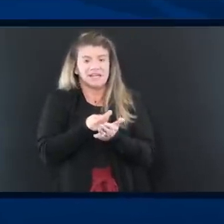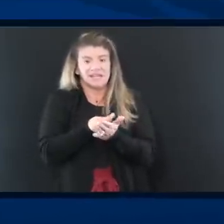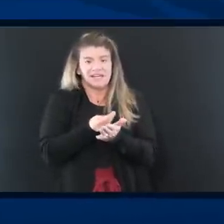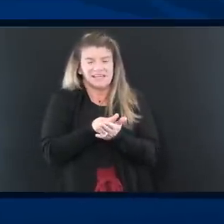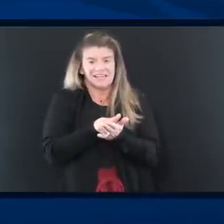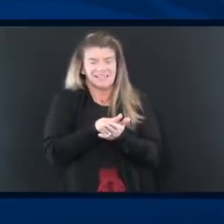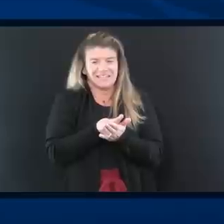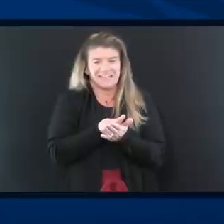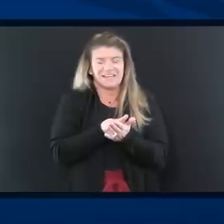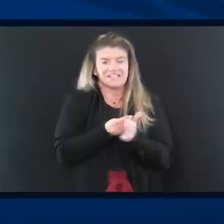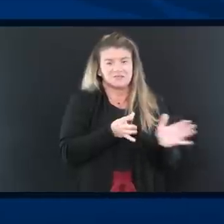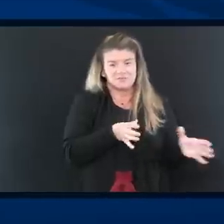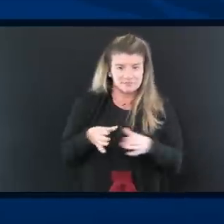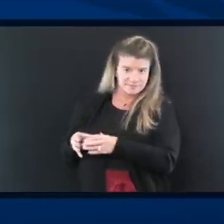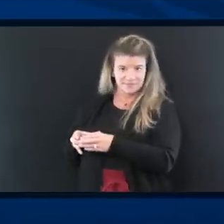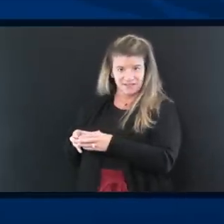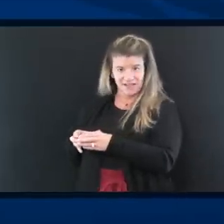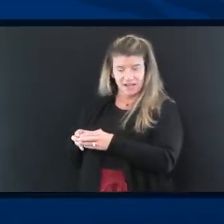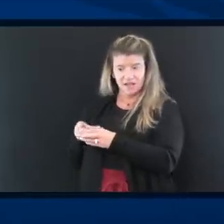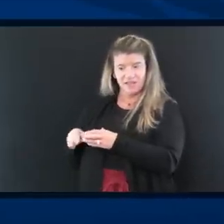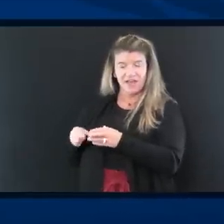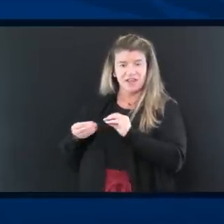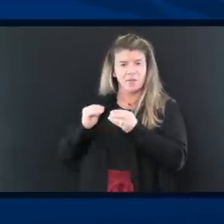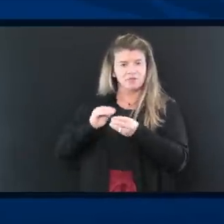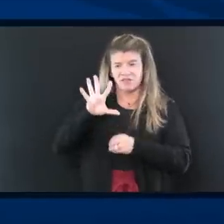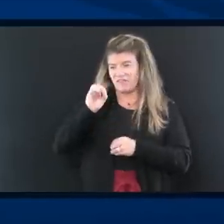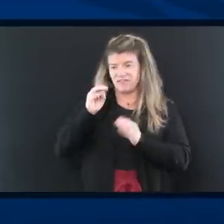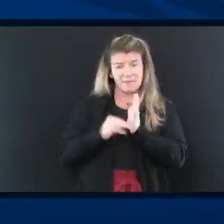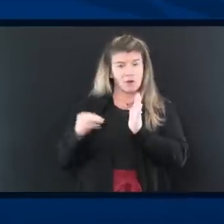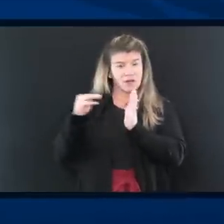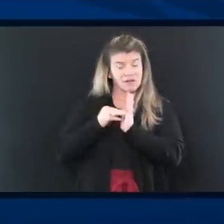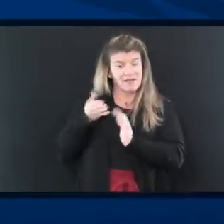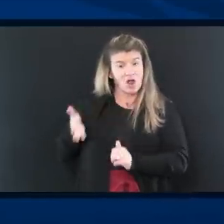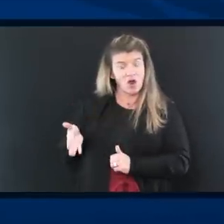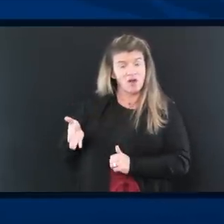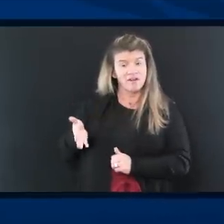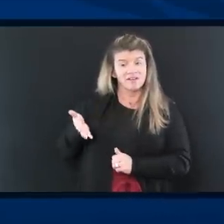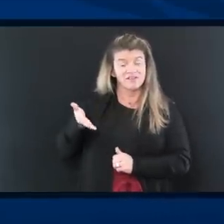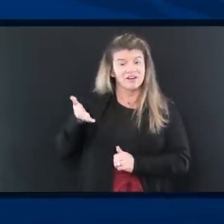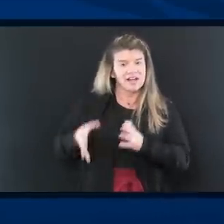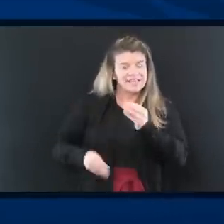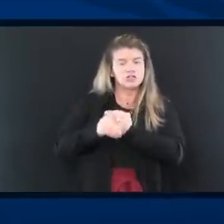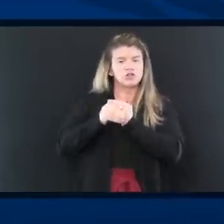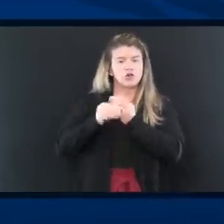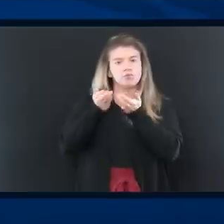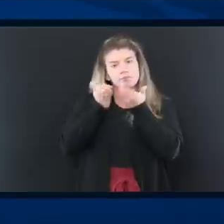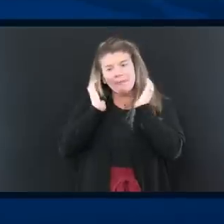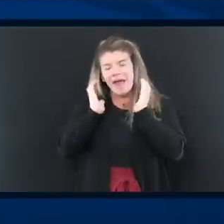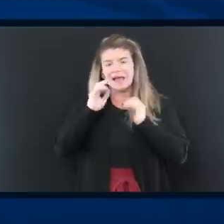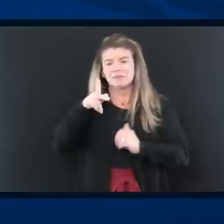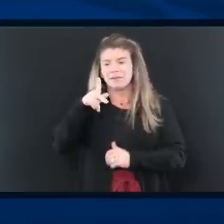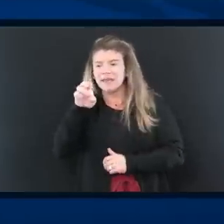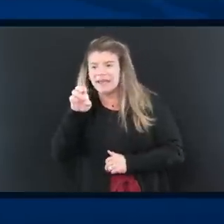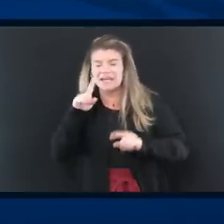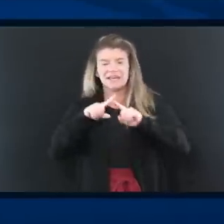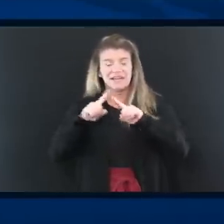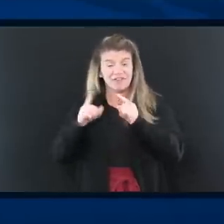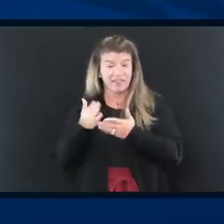a basket, as you put it. I believe the, the number was 50 million, you know, for some additional PPE and other things of that nature.